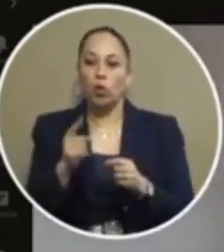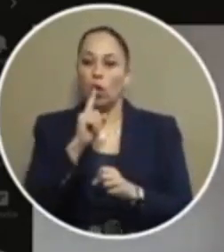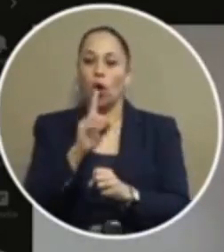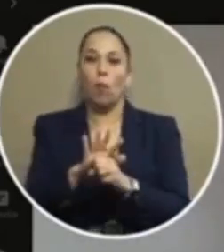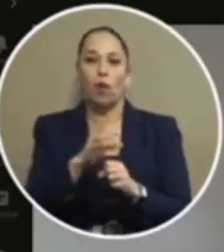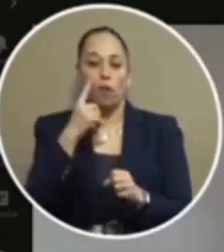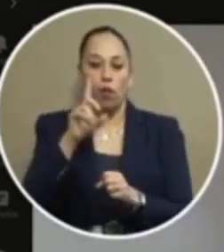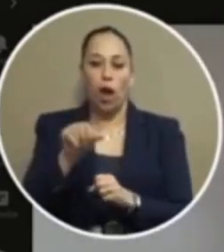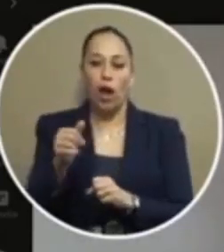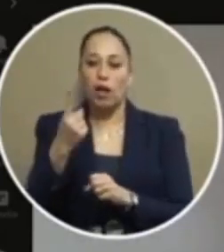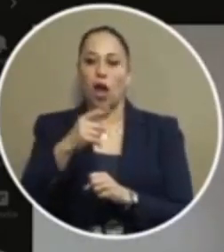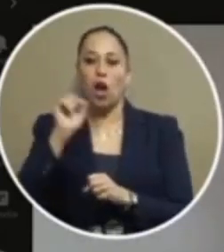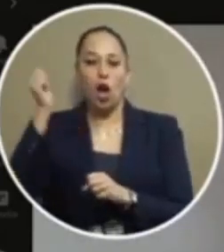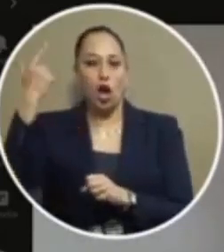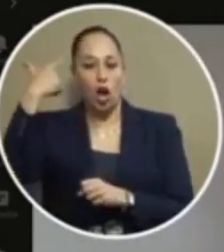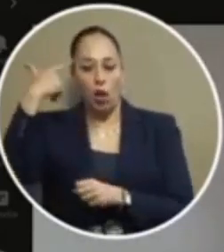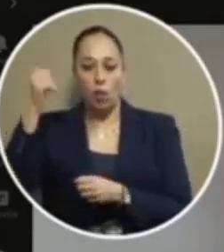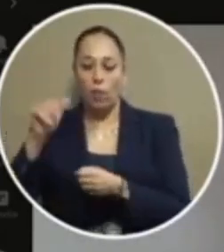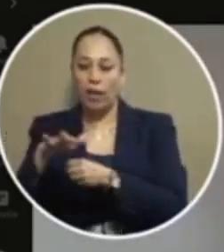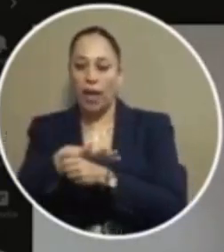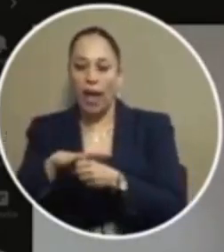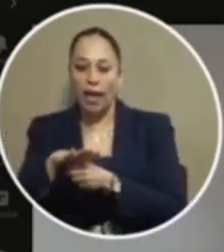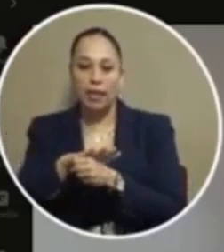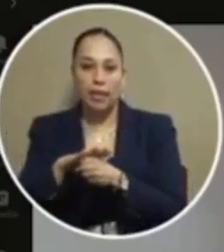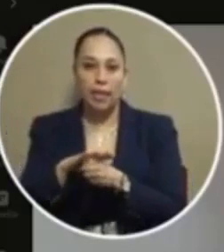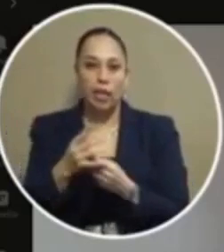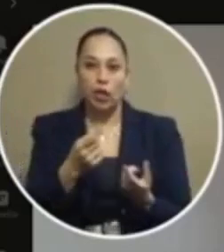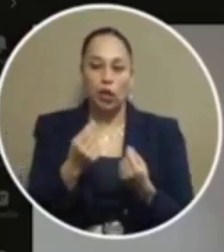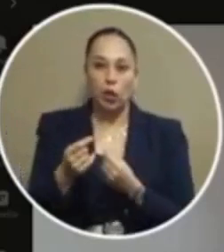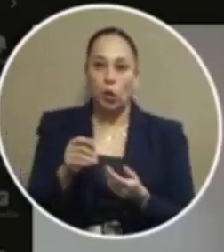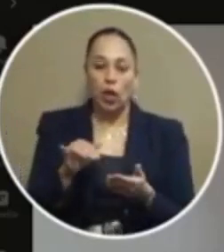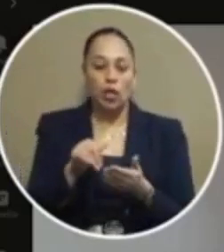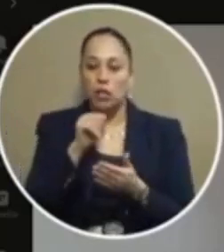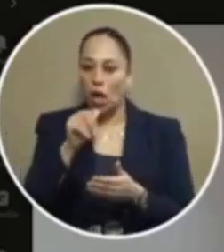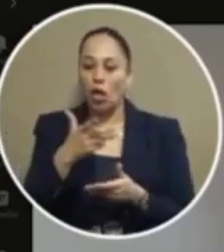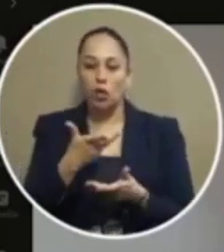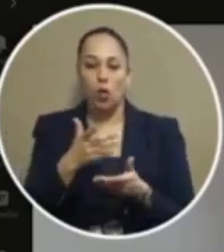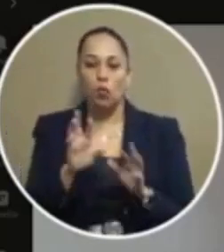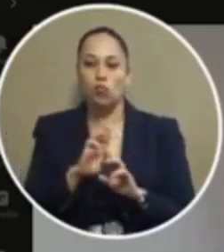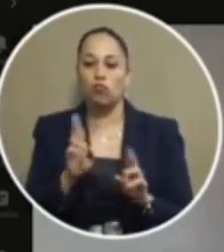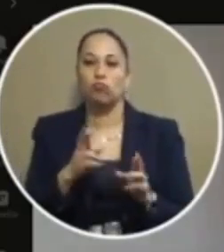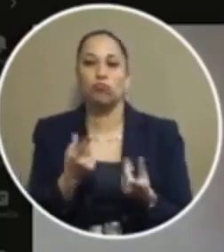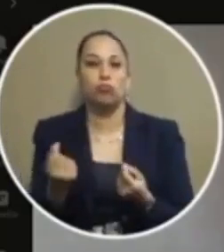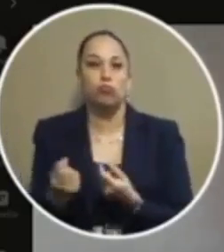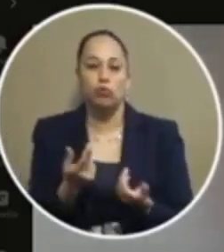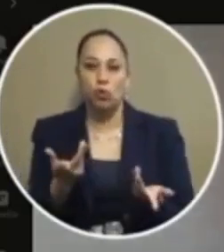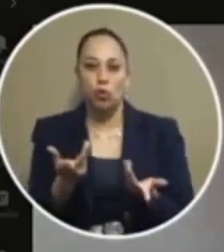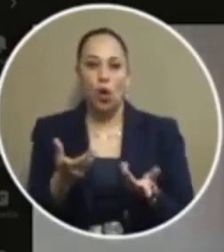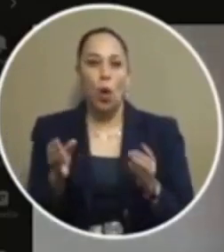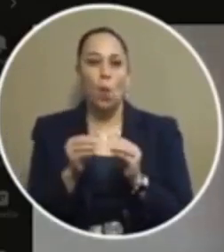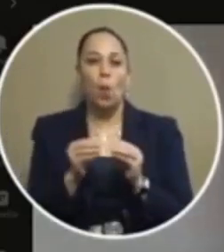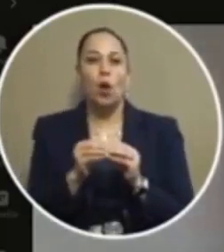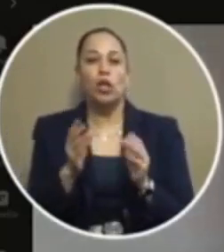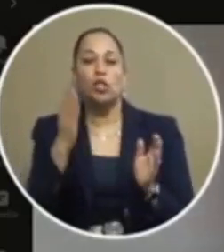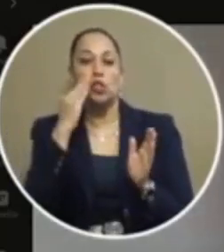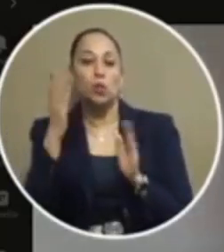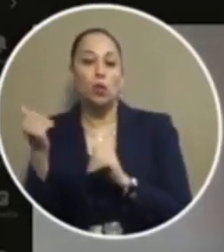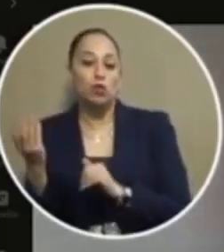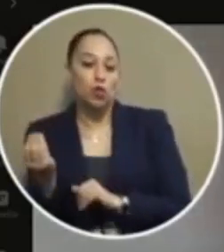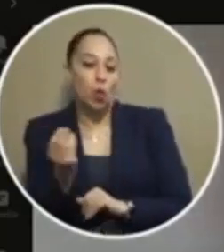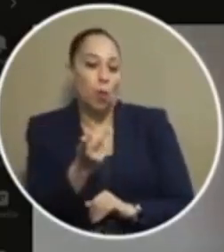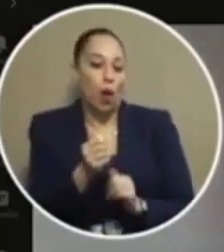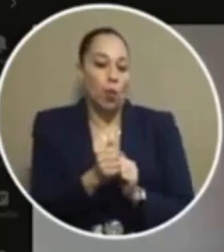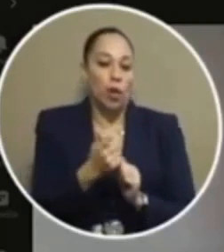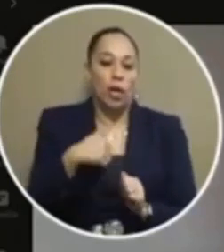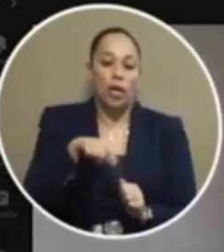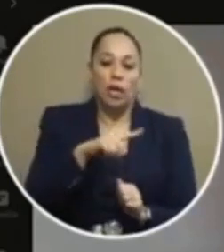another government entity to do something that they may not be willing to do judge morales was supposed to get back to us